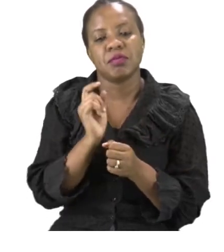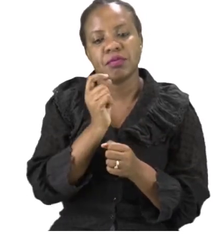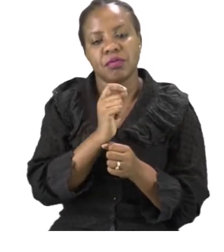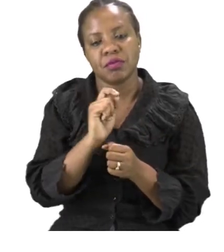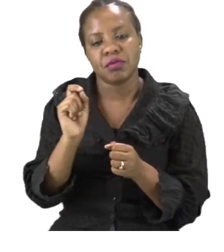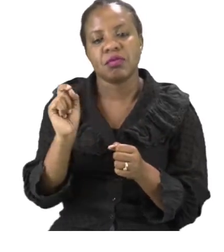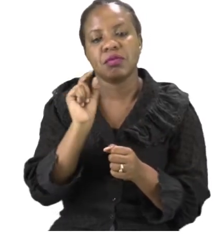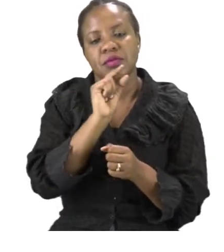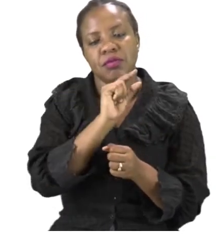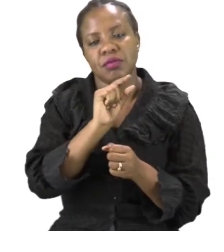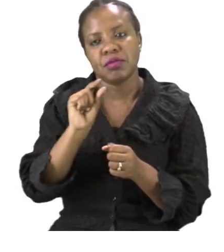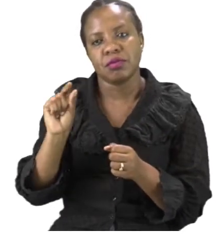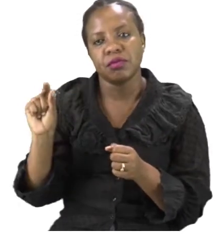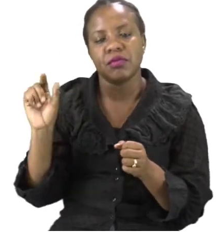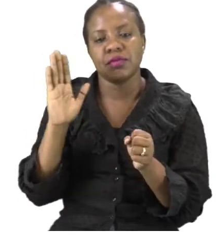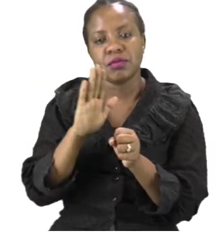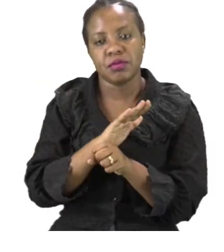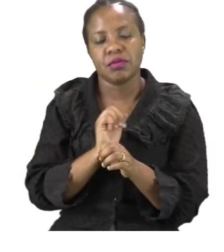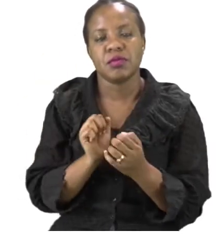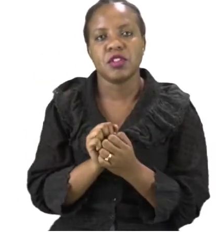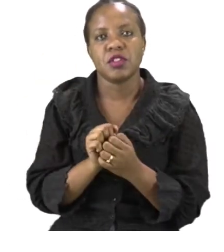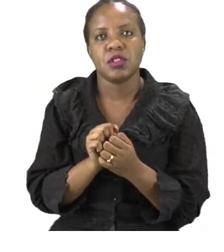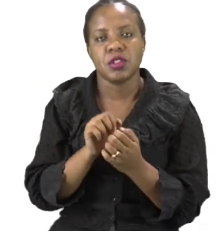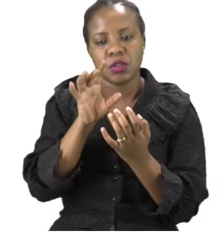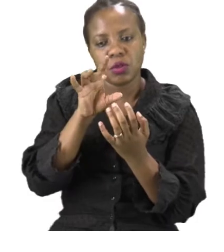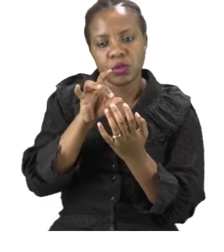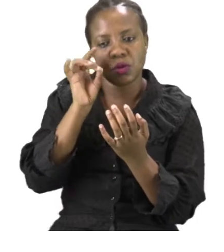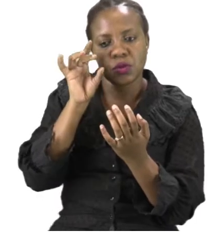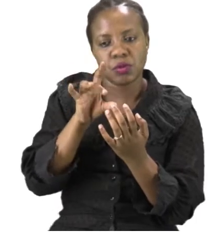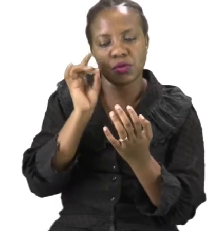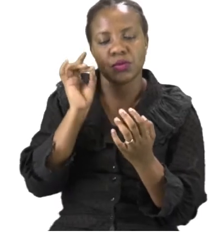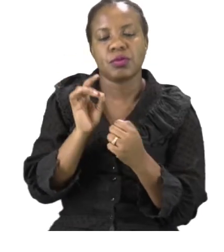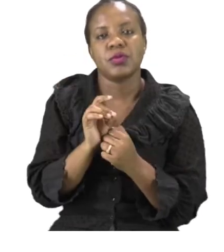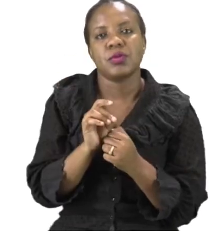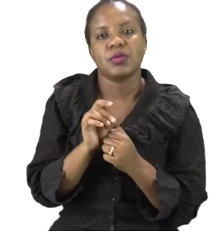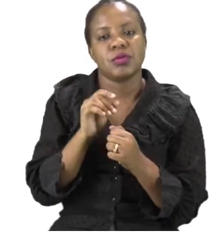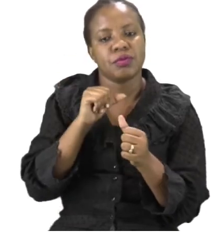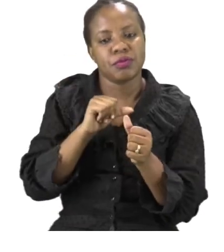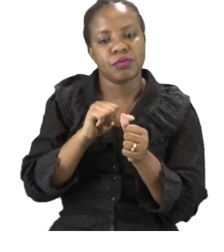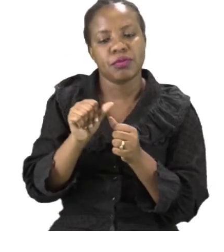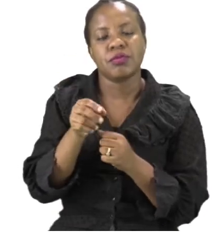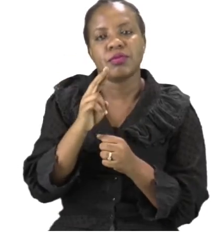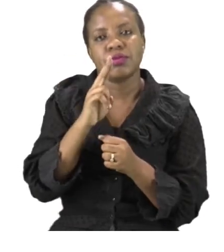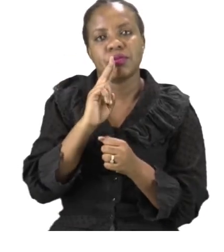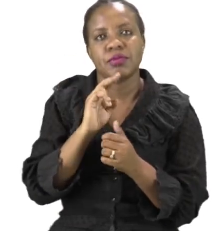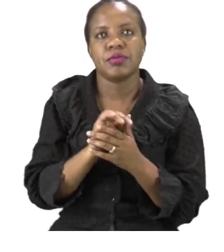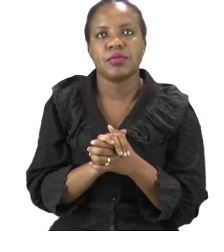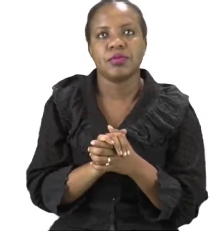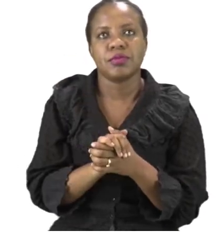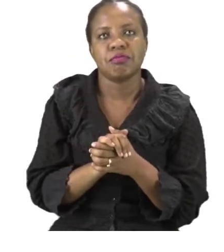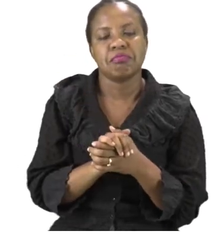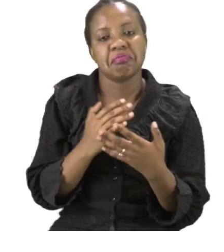job to choose the best answer for each of the sentences below. Now it may look like it's